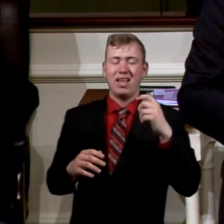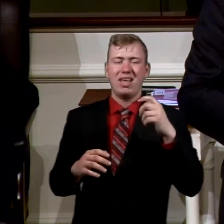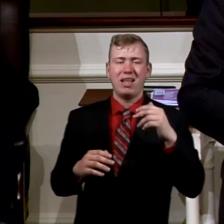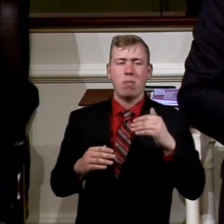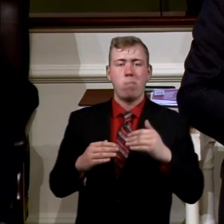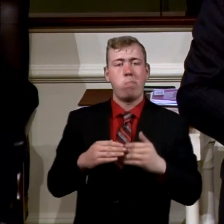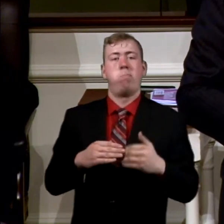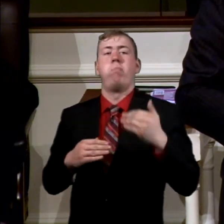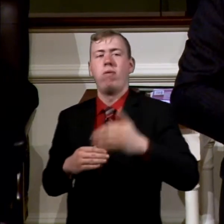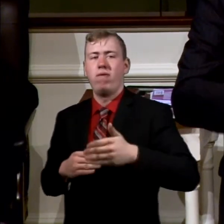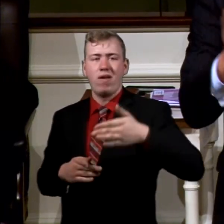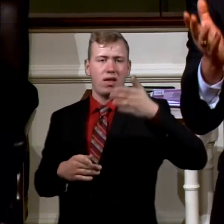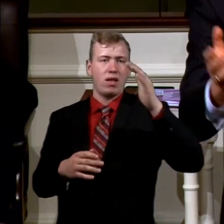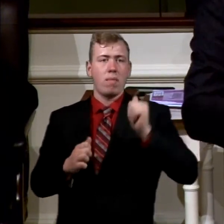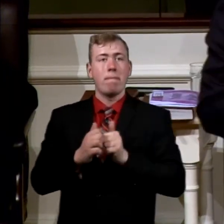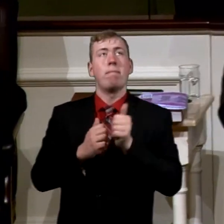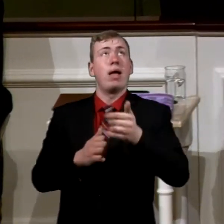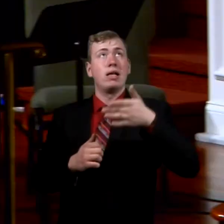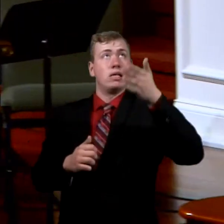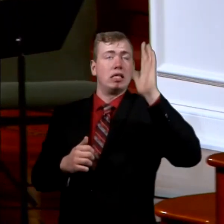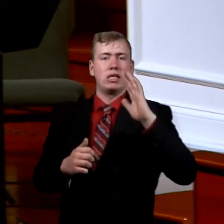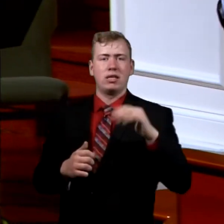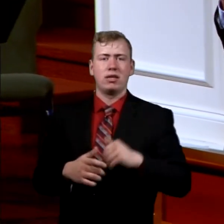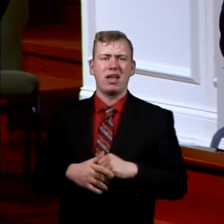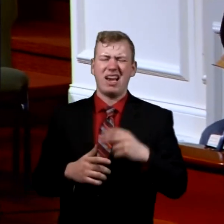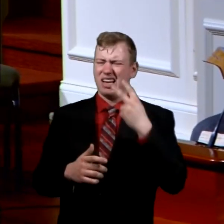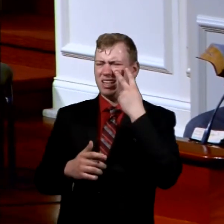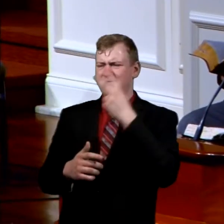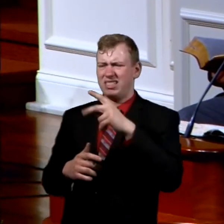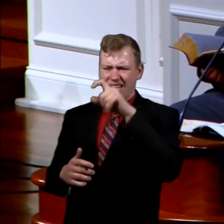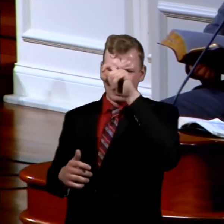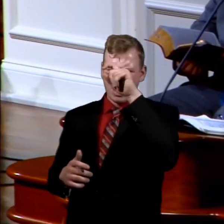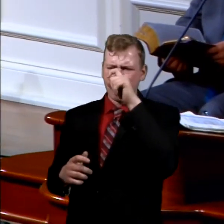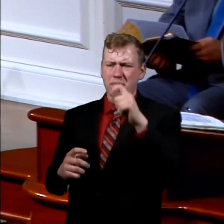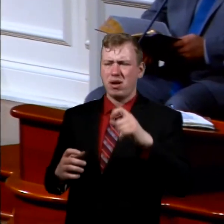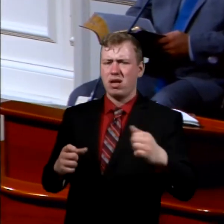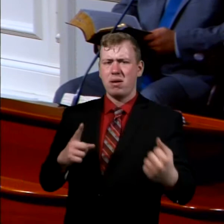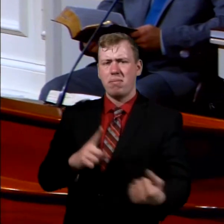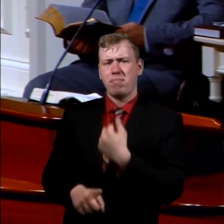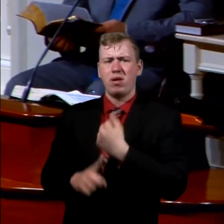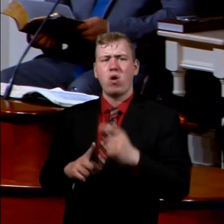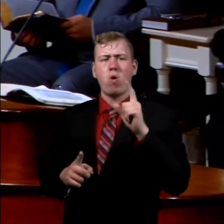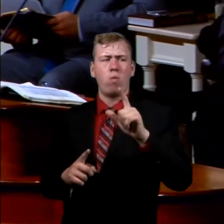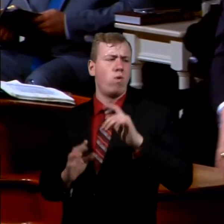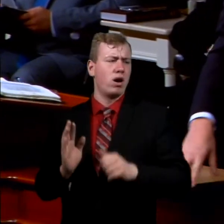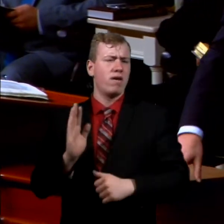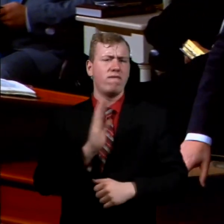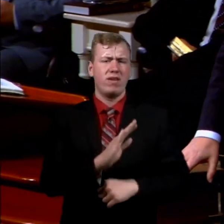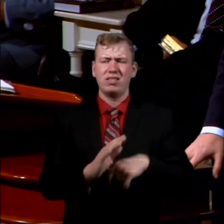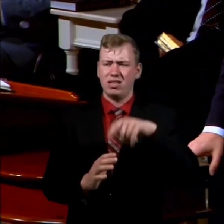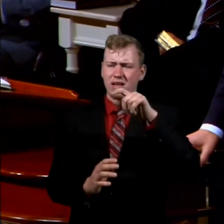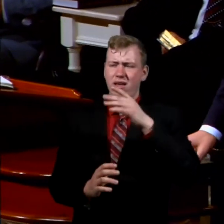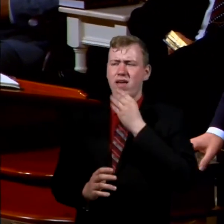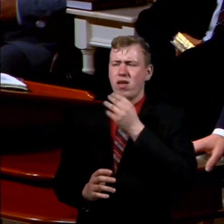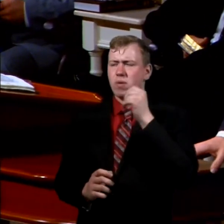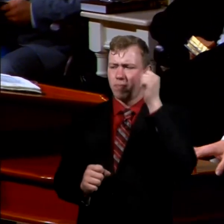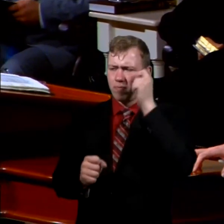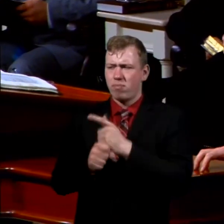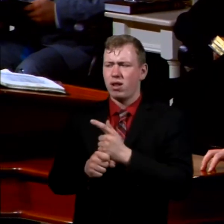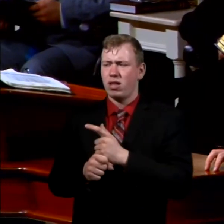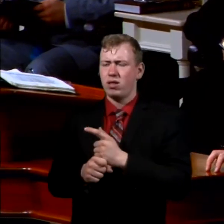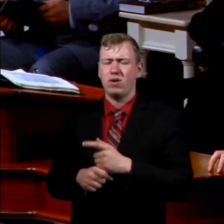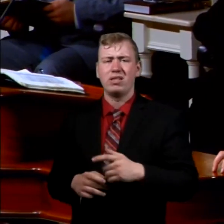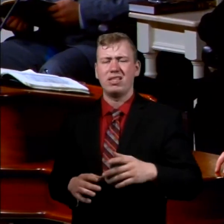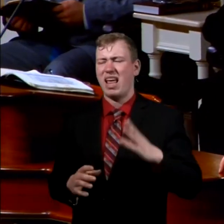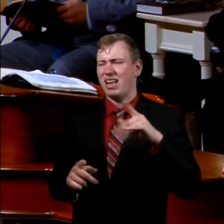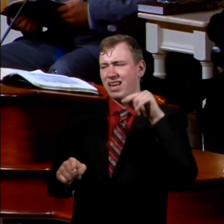I think. And he goes out and he sees an Egyptian hurting one of his Hebrew brethren. And he takes